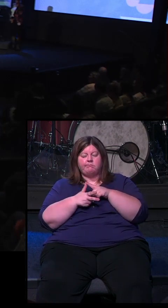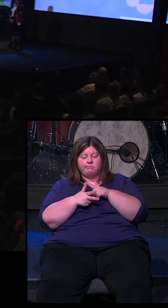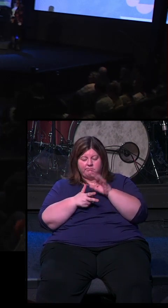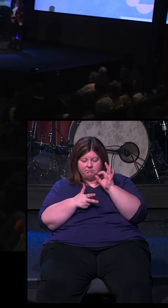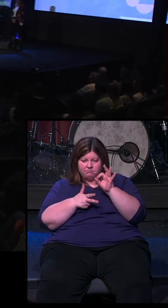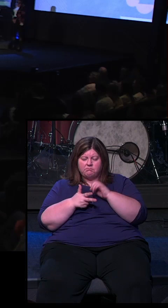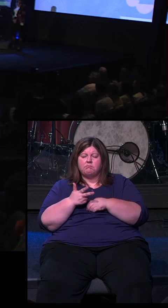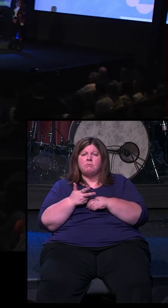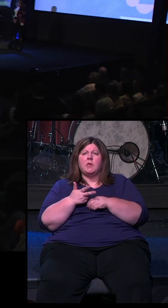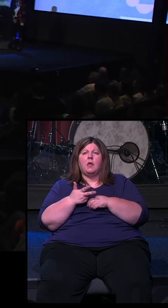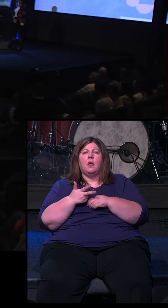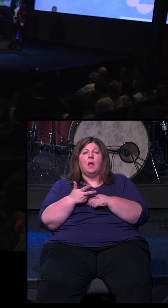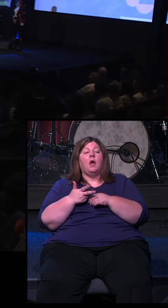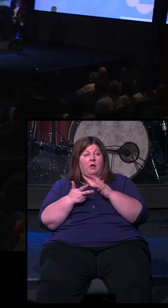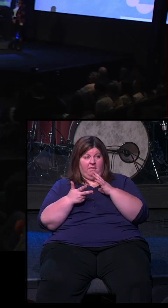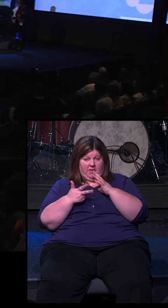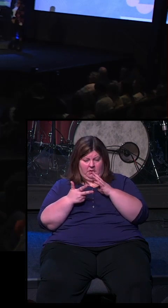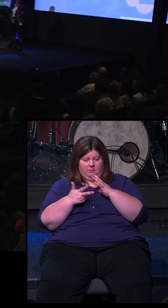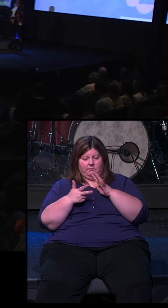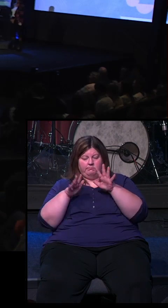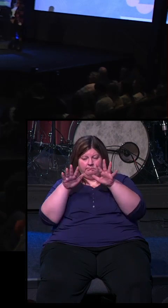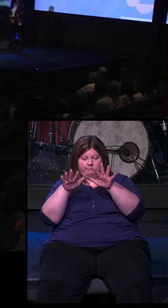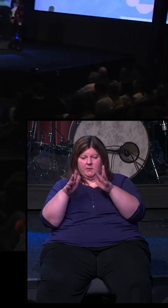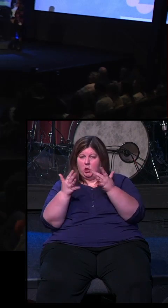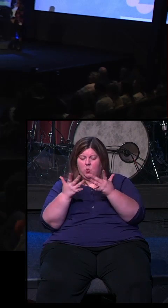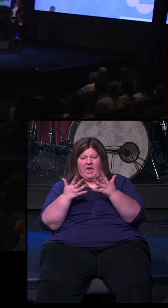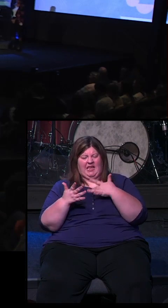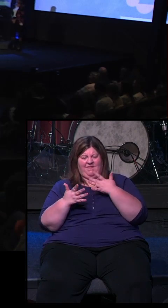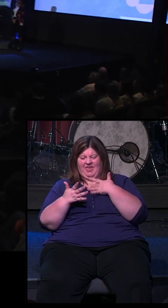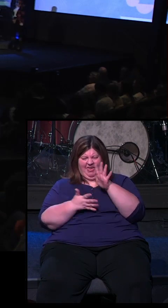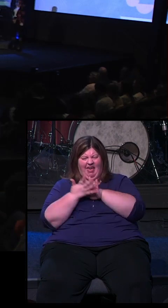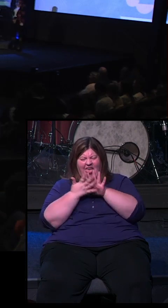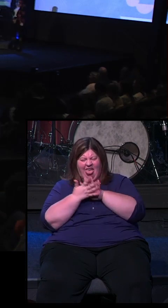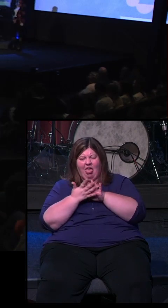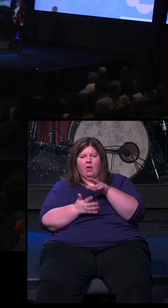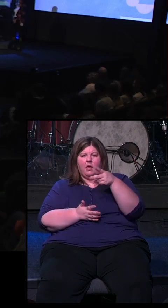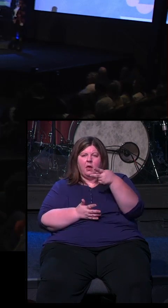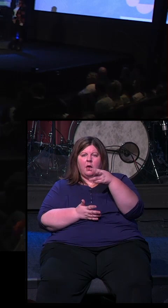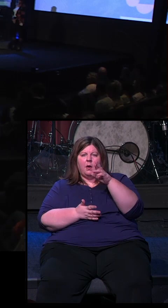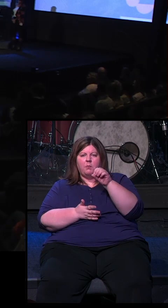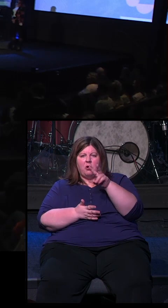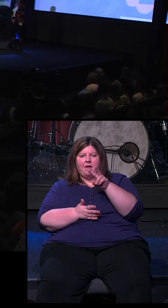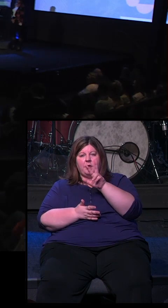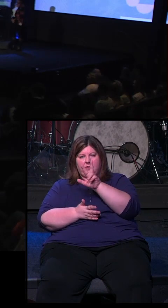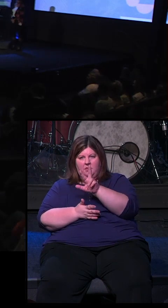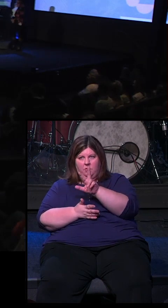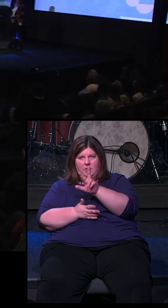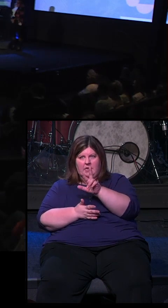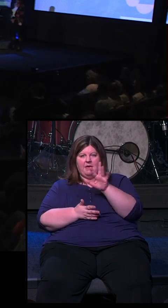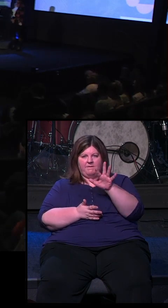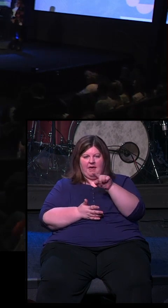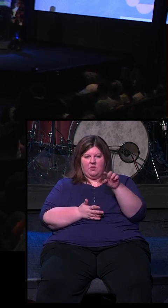Okay. For those of you in that situation right now, you're waiting without clarity. Proverbs 3, 5 through 6 says this.